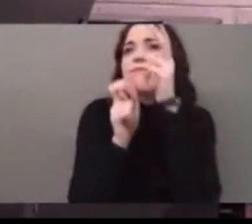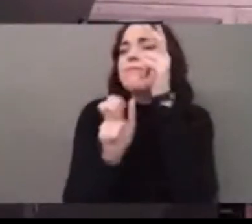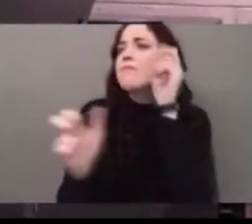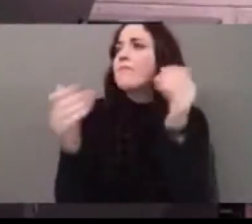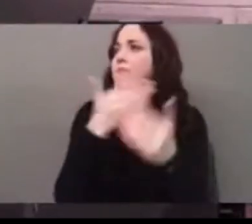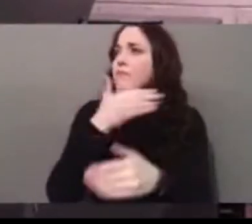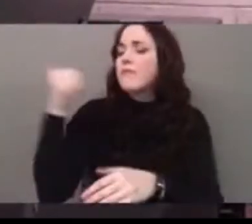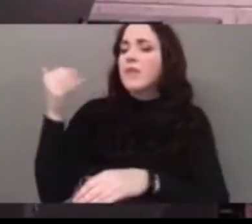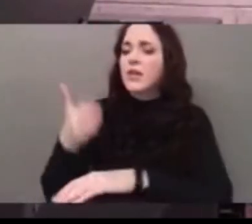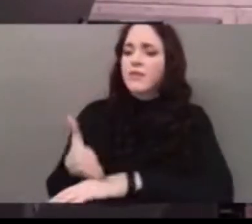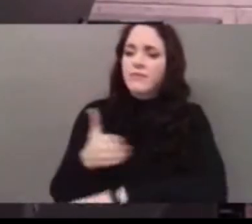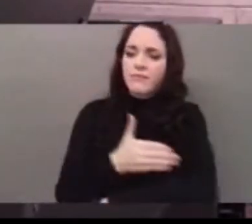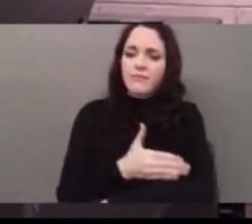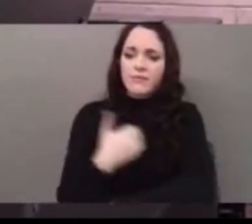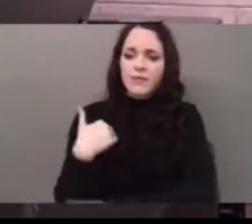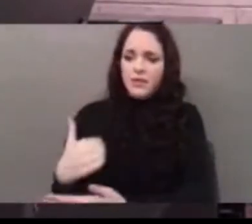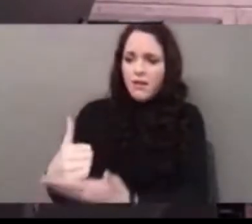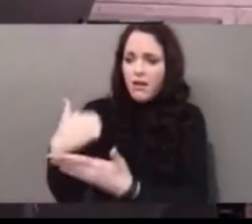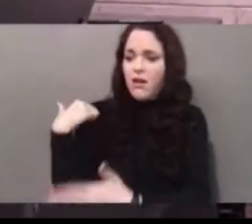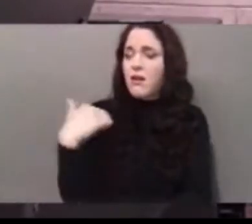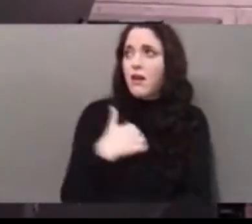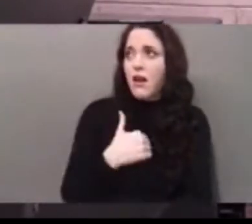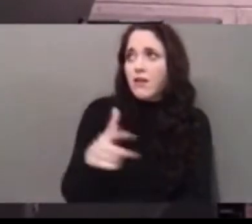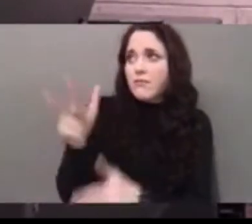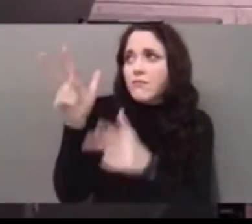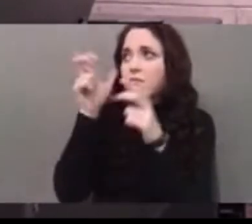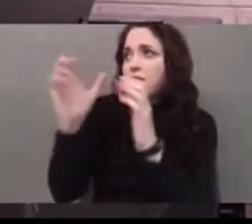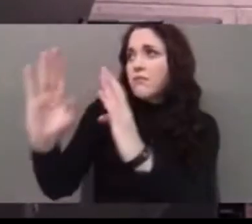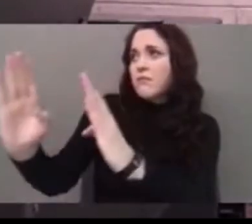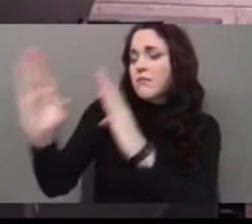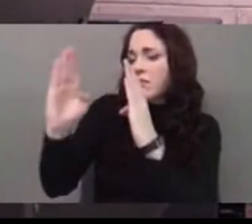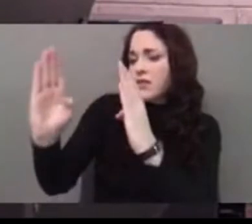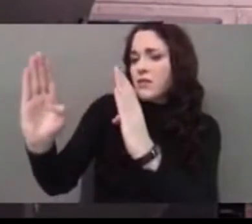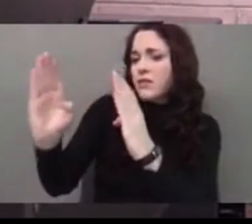And help us to listen.